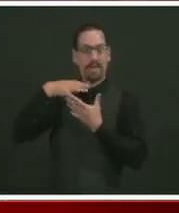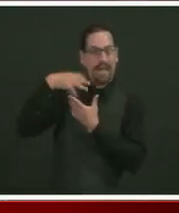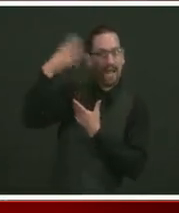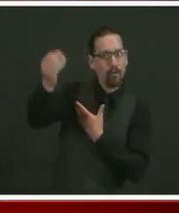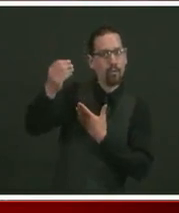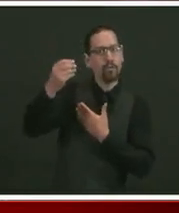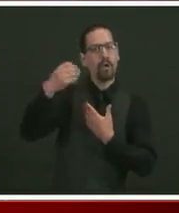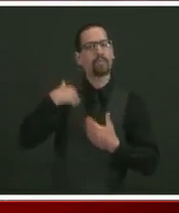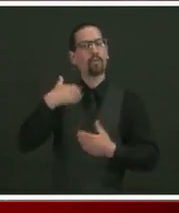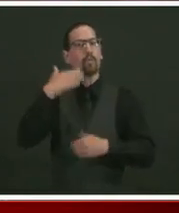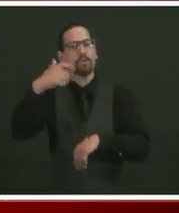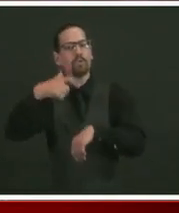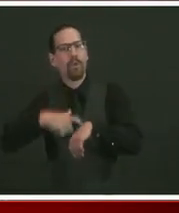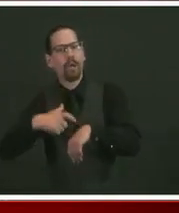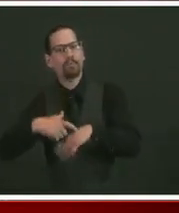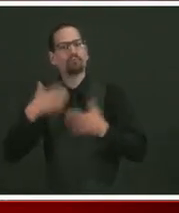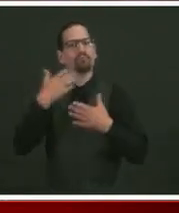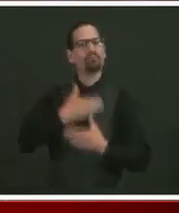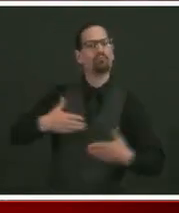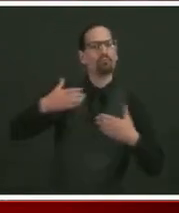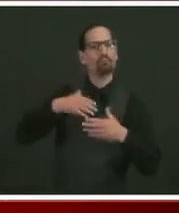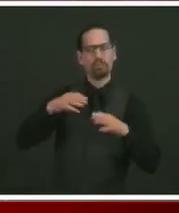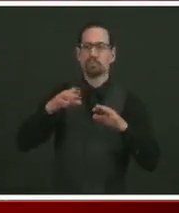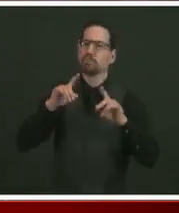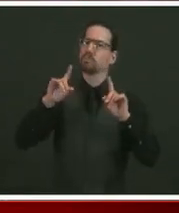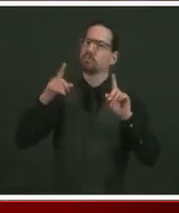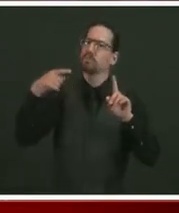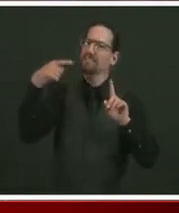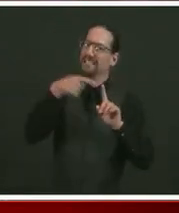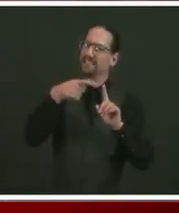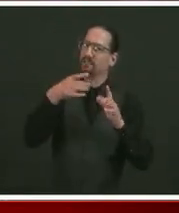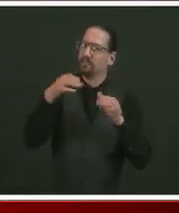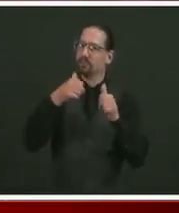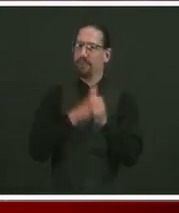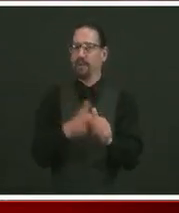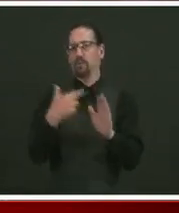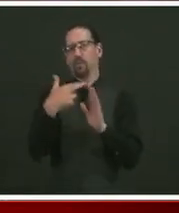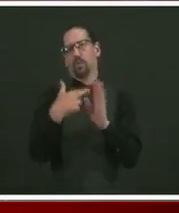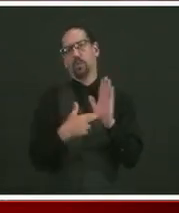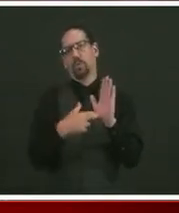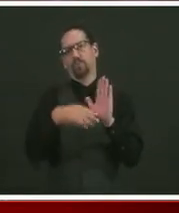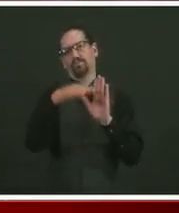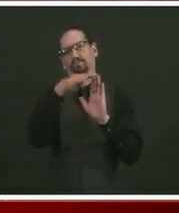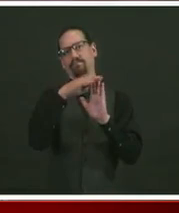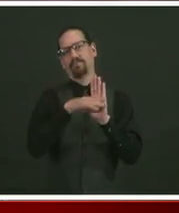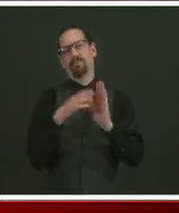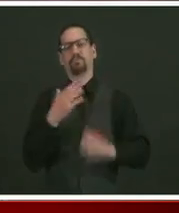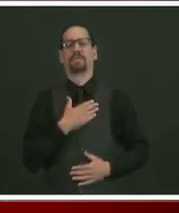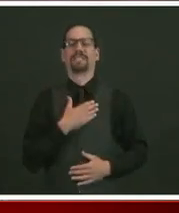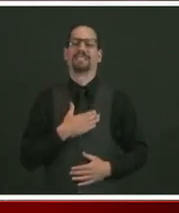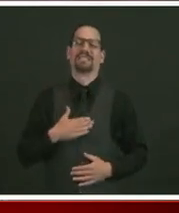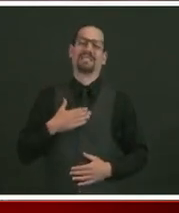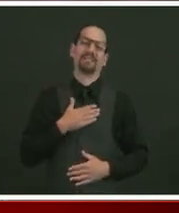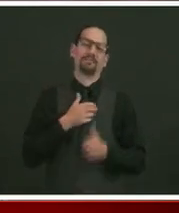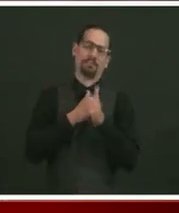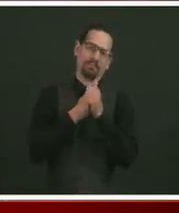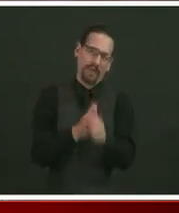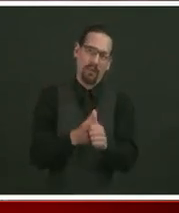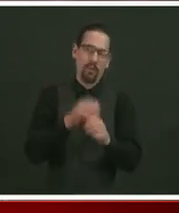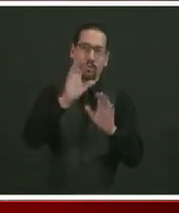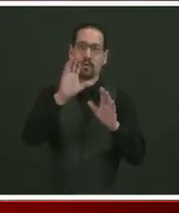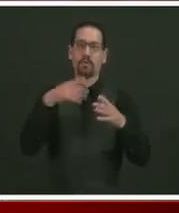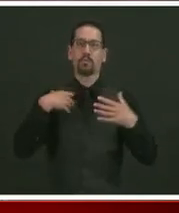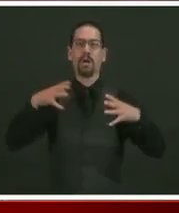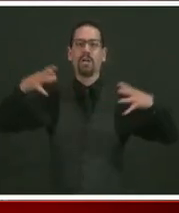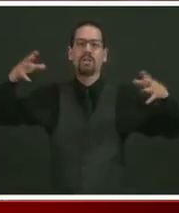please follow the rules. Please, please follow the rules. Social gatherings are limited to 15. If you